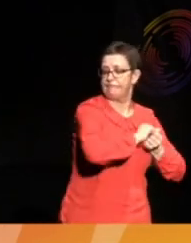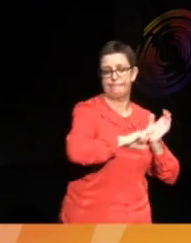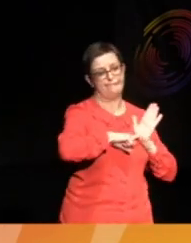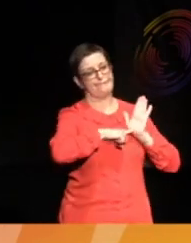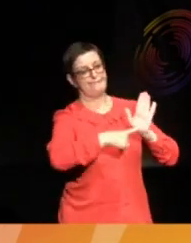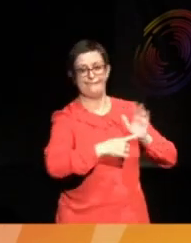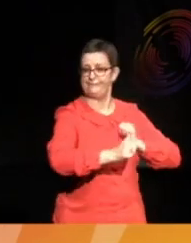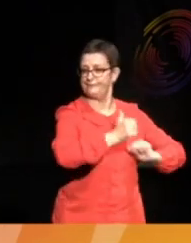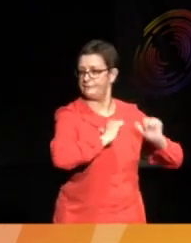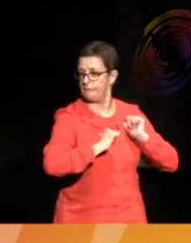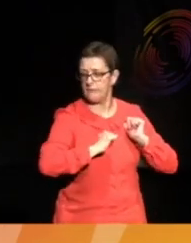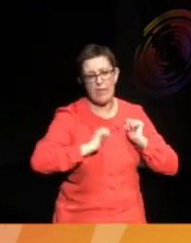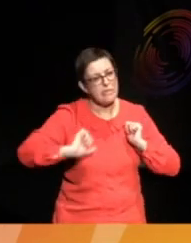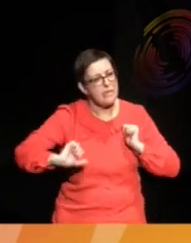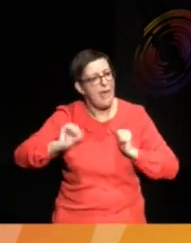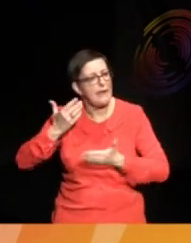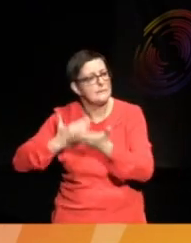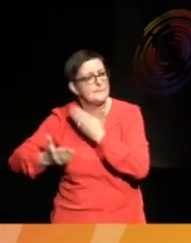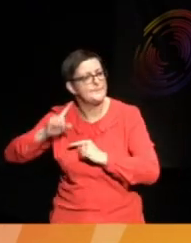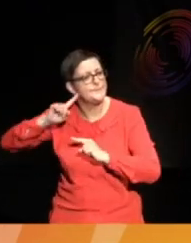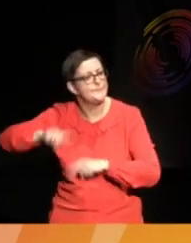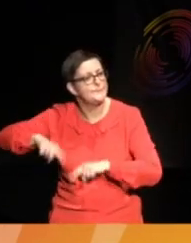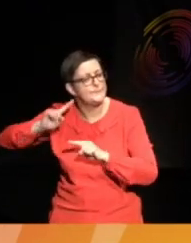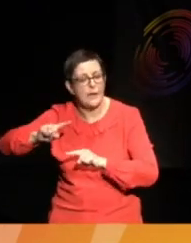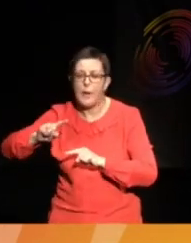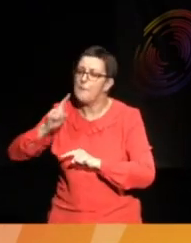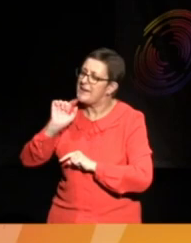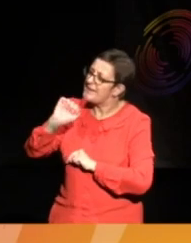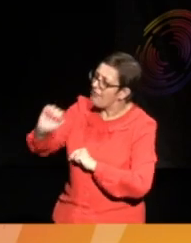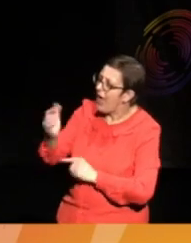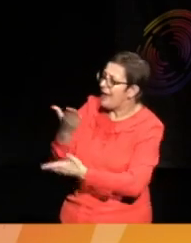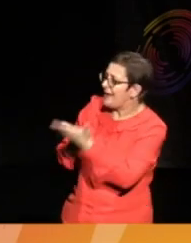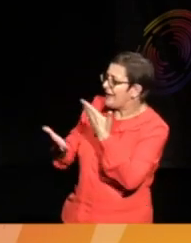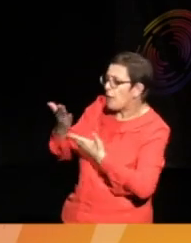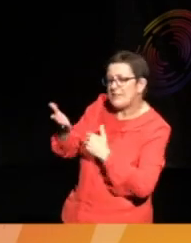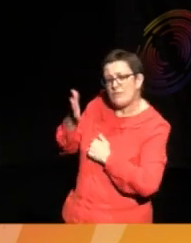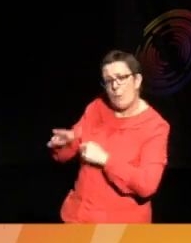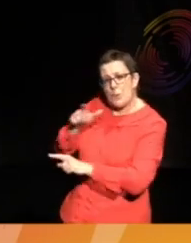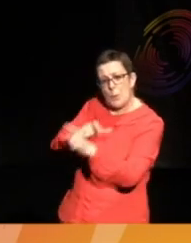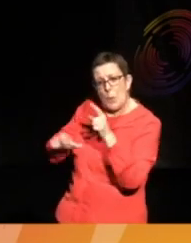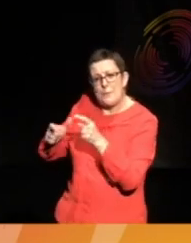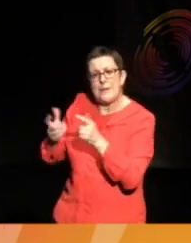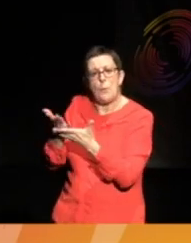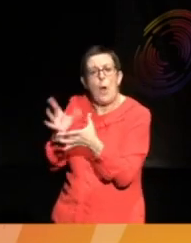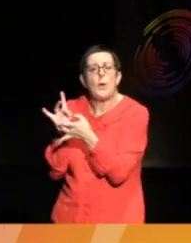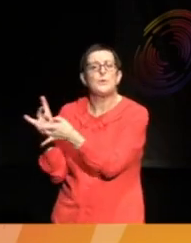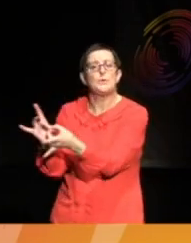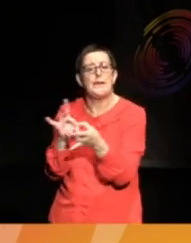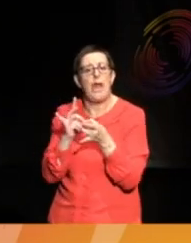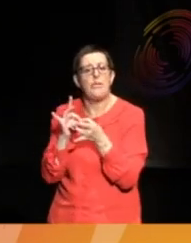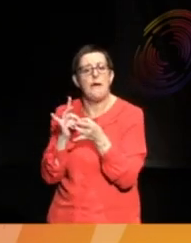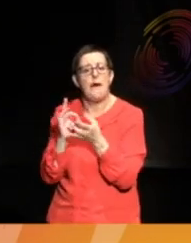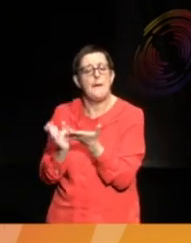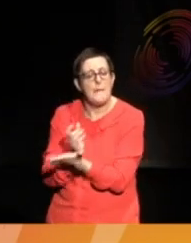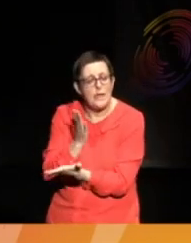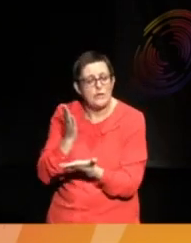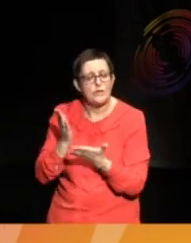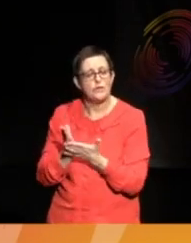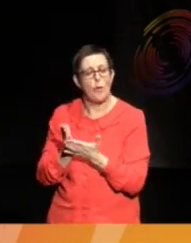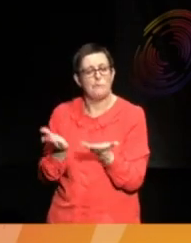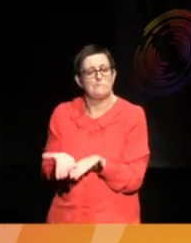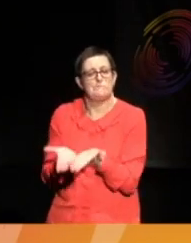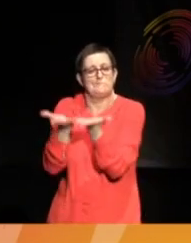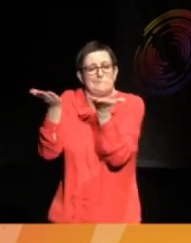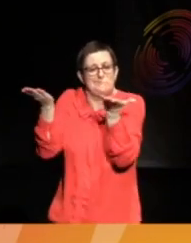the coming in of narratives from the communities, working together with the curators, shared authority, democratizing the museum space, and allowing